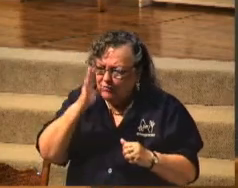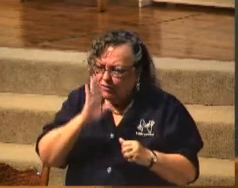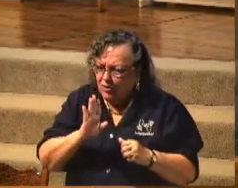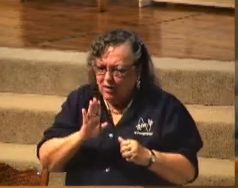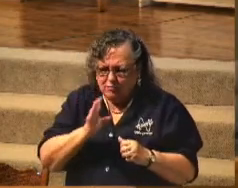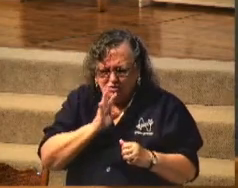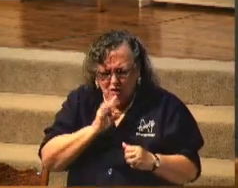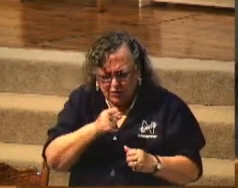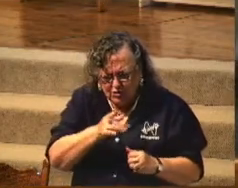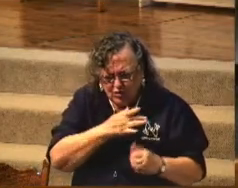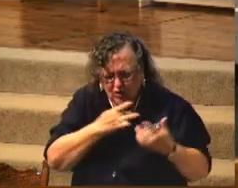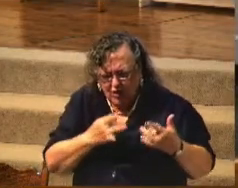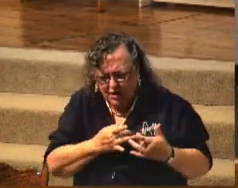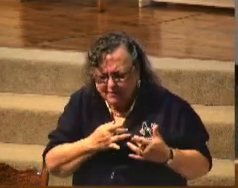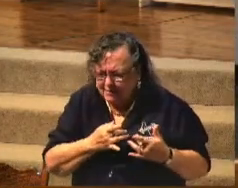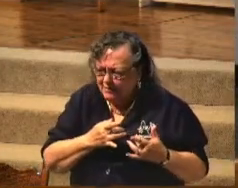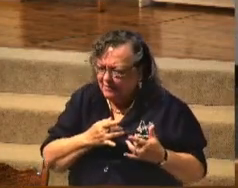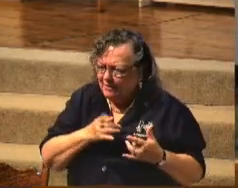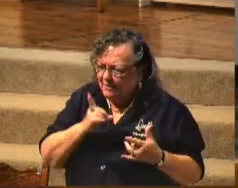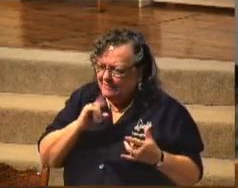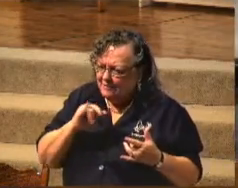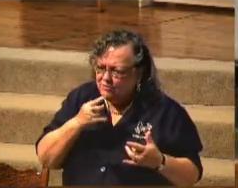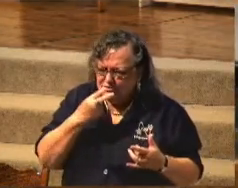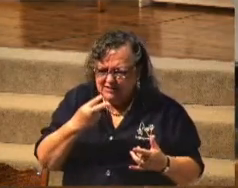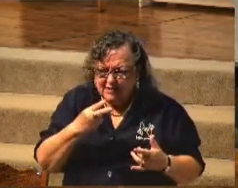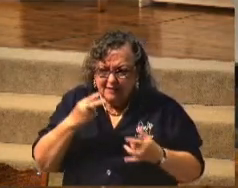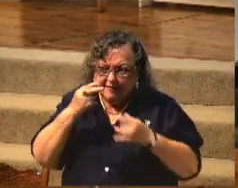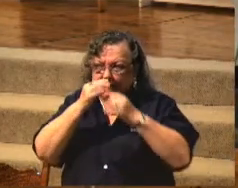speaking to your heart? Did you see a vision?